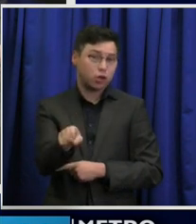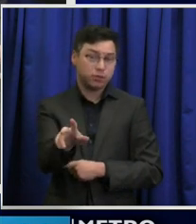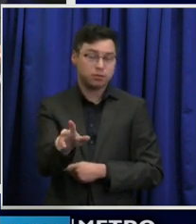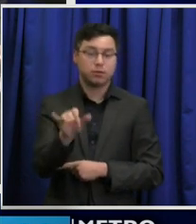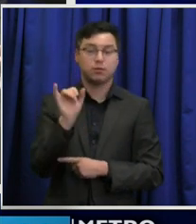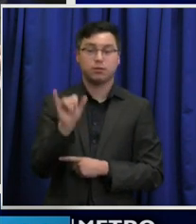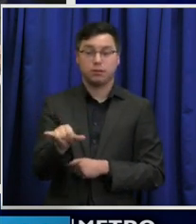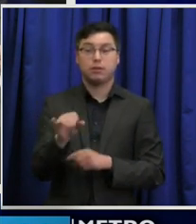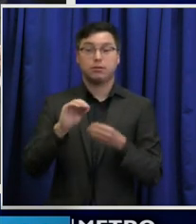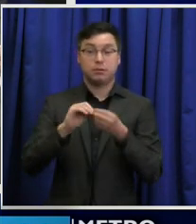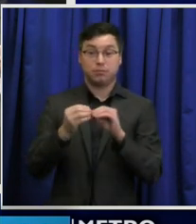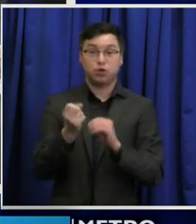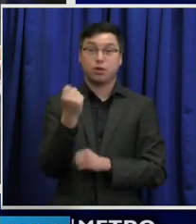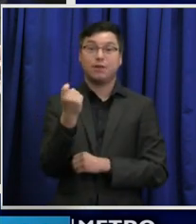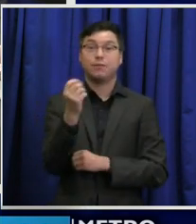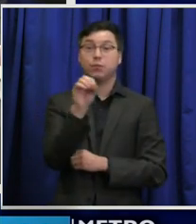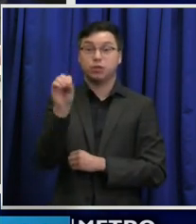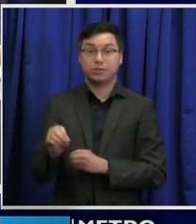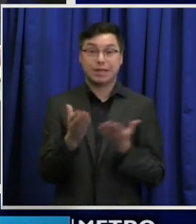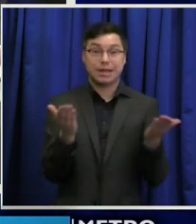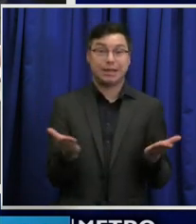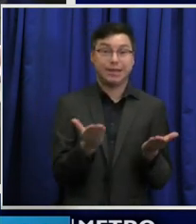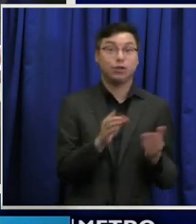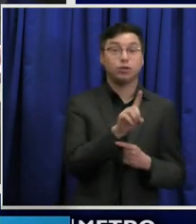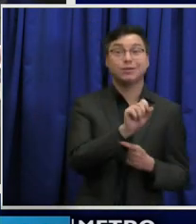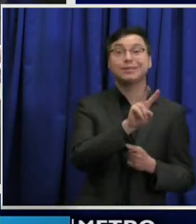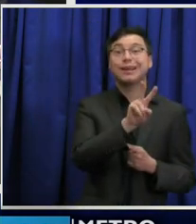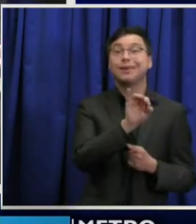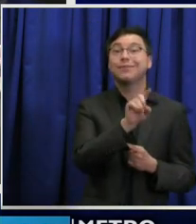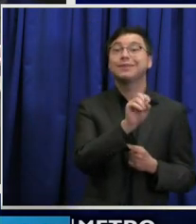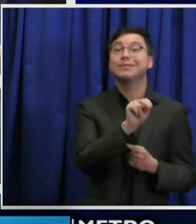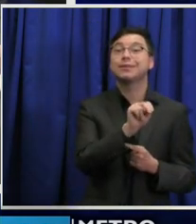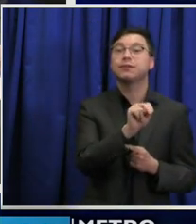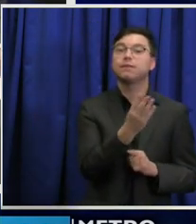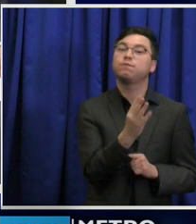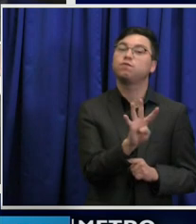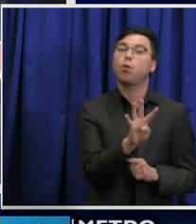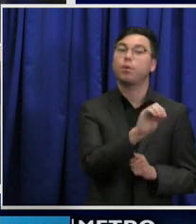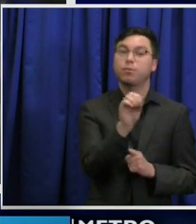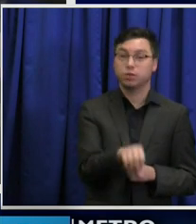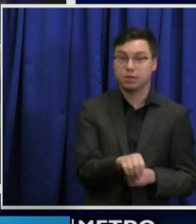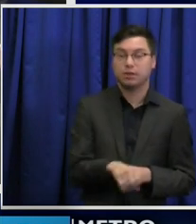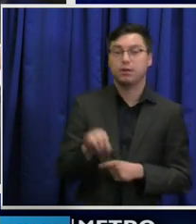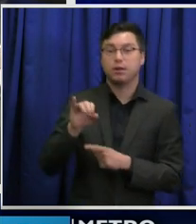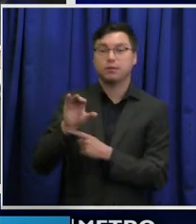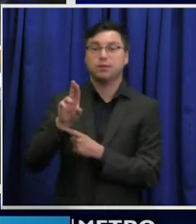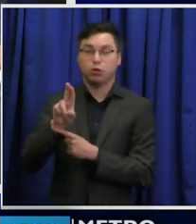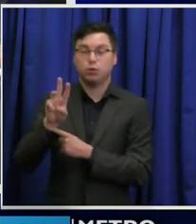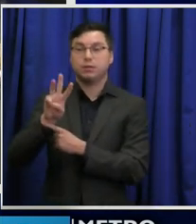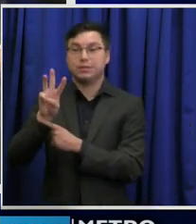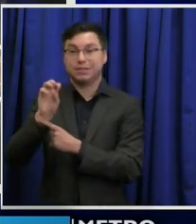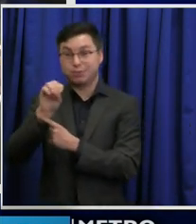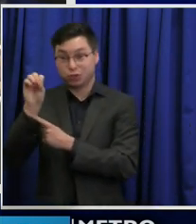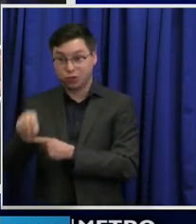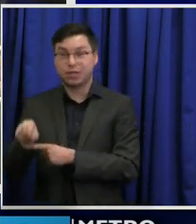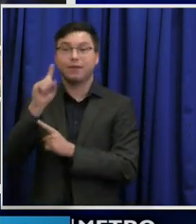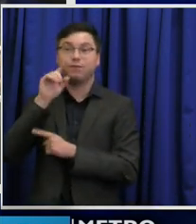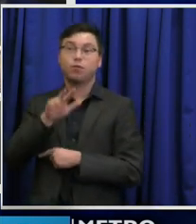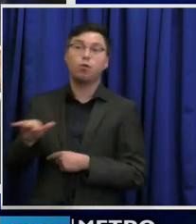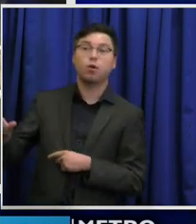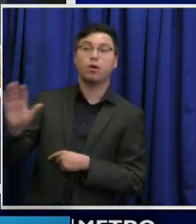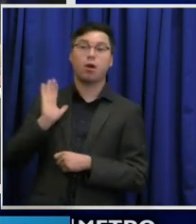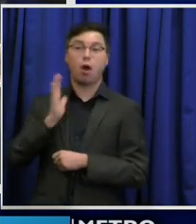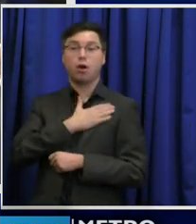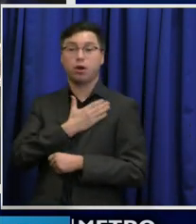Tennessee is currently 11 percent, and Davidson County is 4 percent. And ICU capacity is 6 percent, both in our county and in our Middle Tennessee